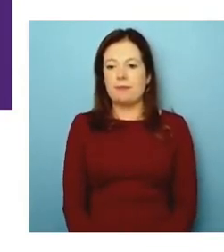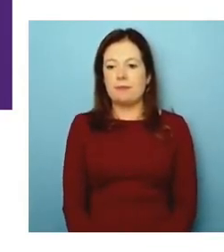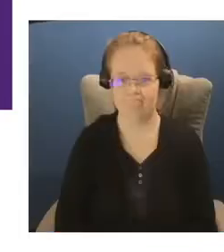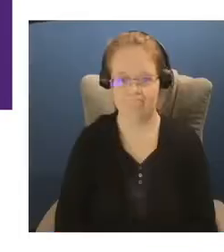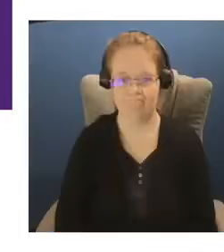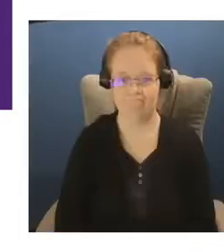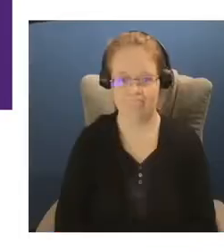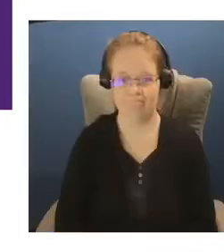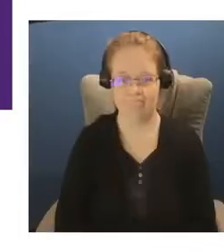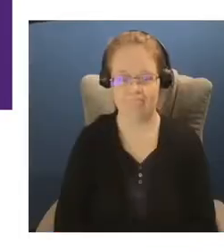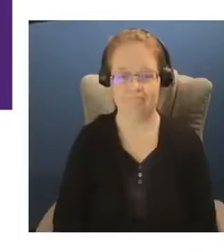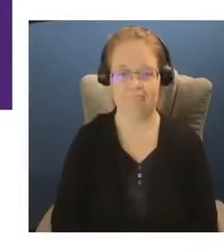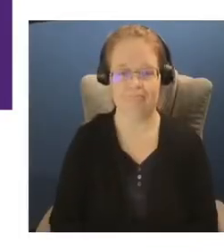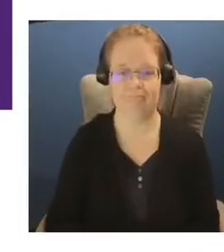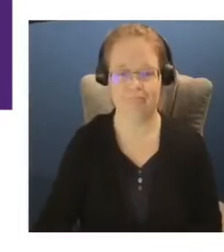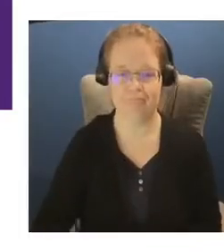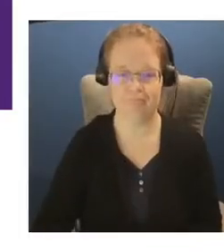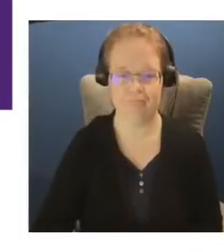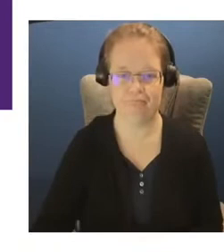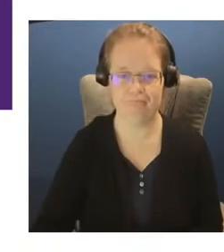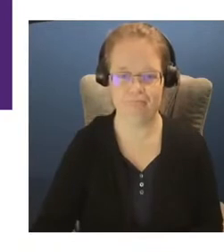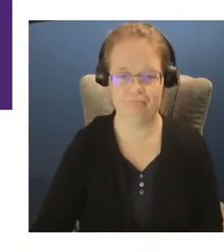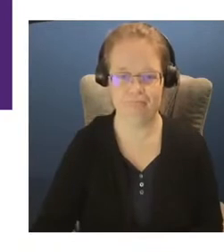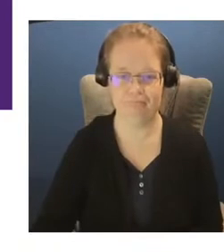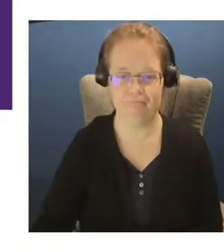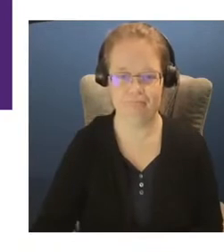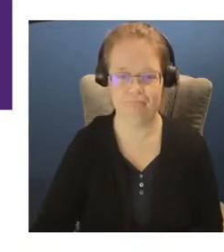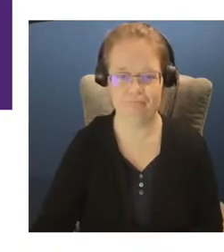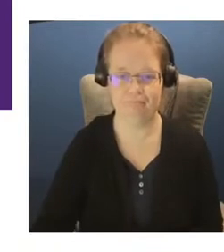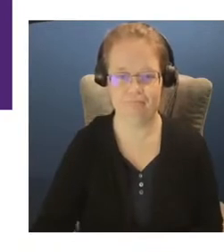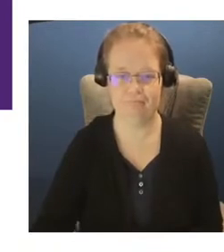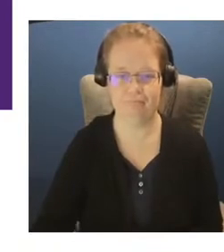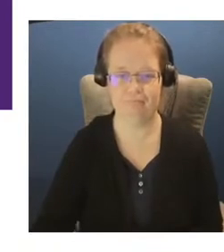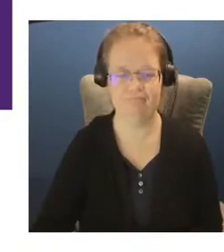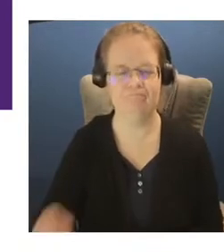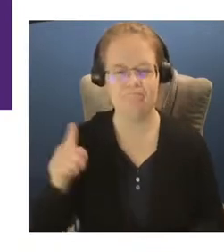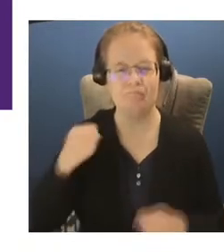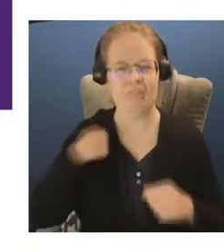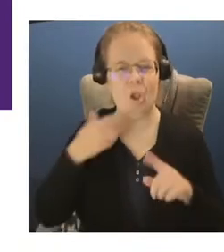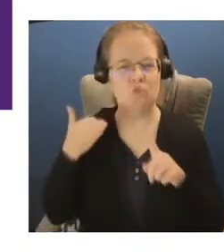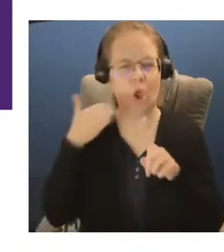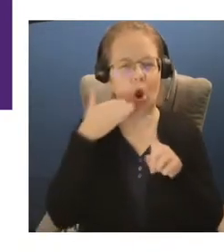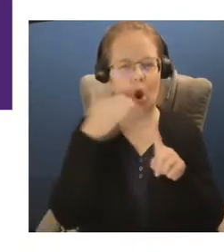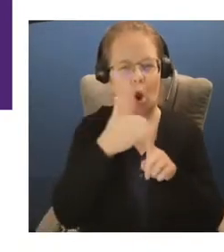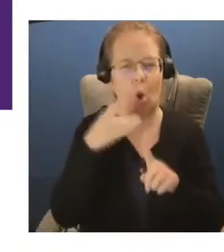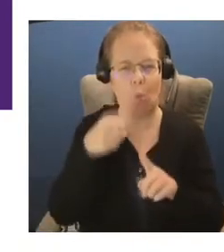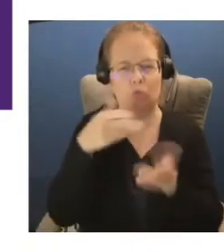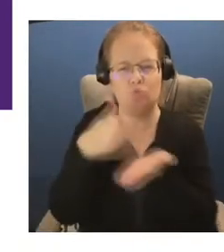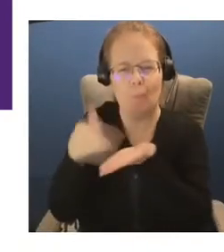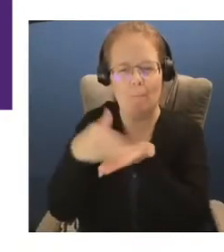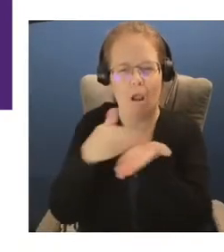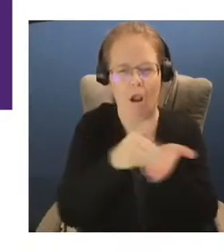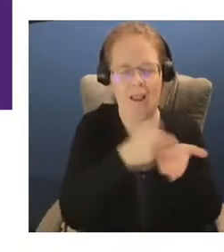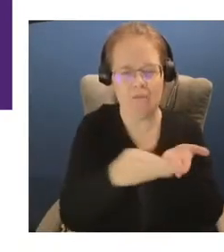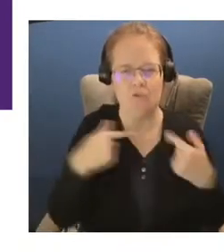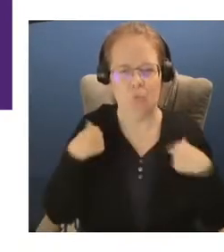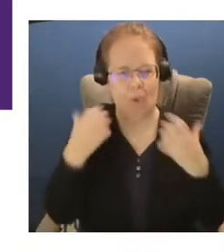And that was our go-to-market, to make sure that it was something students and teachers did together against,